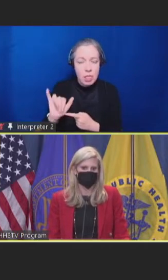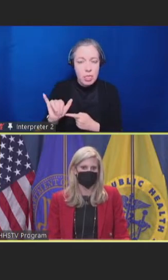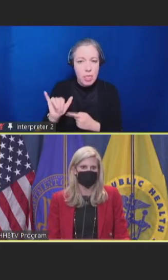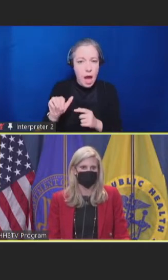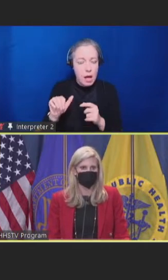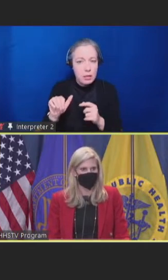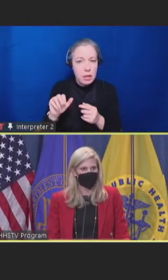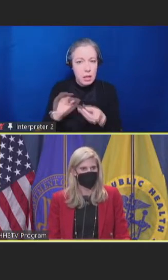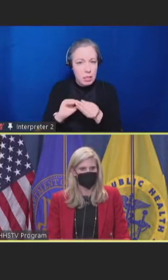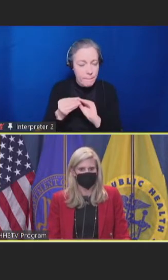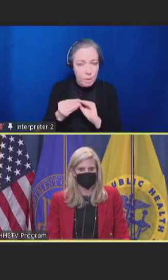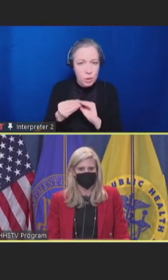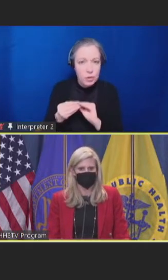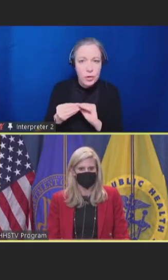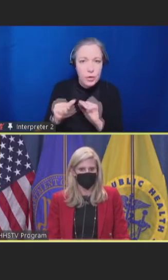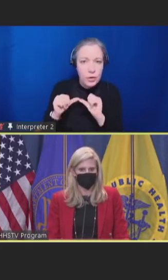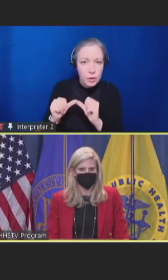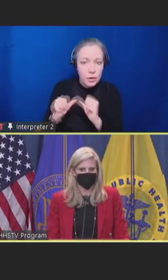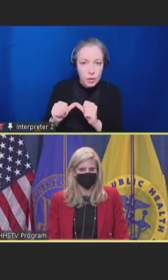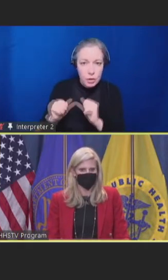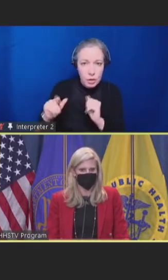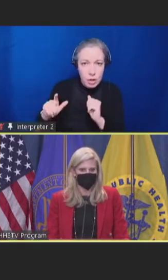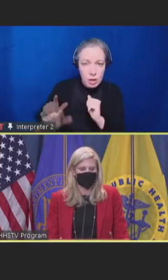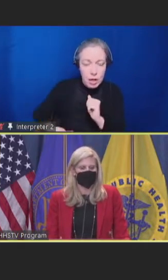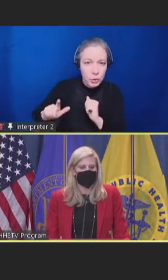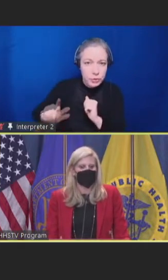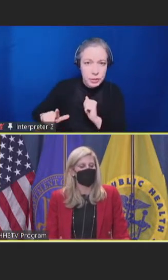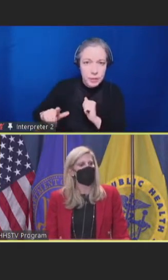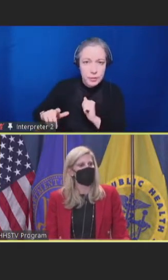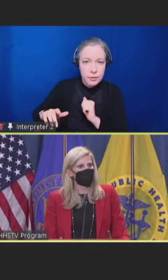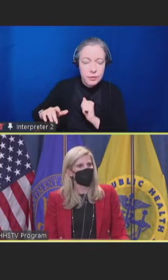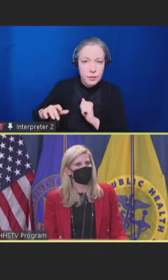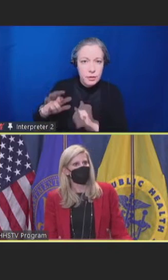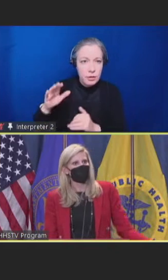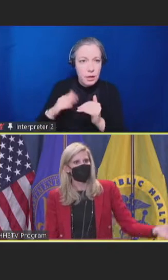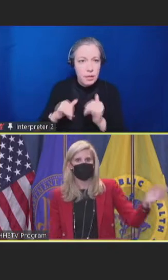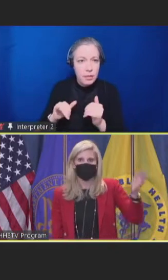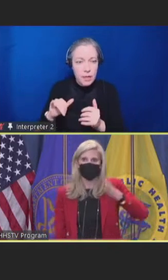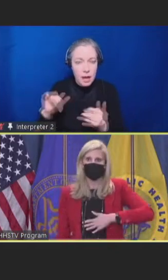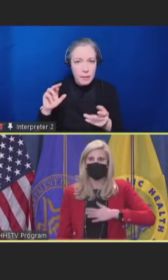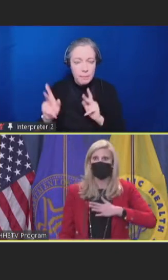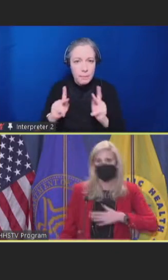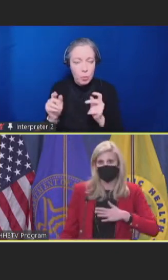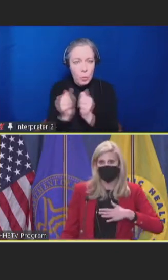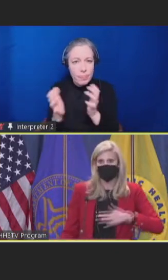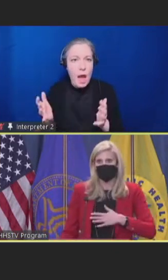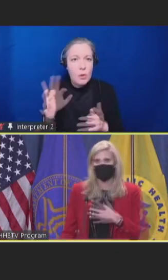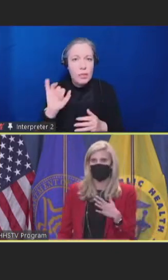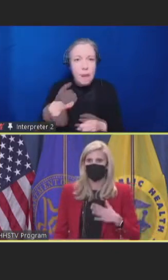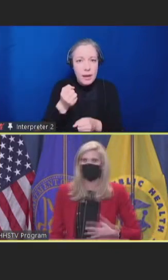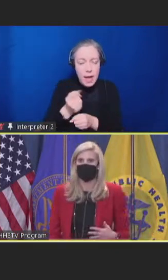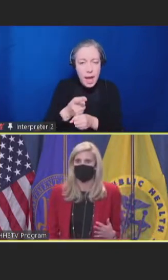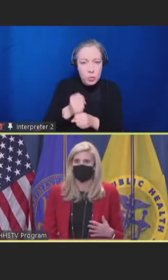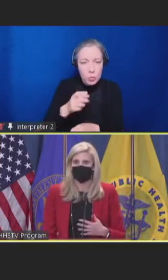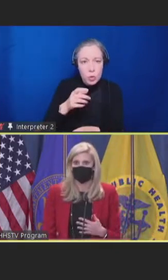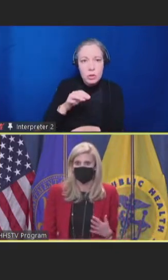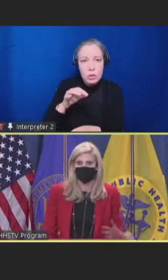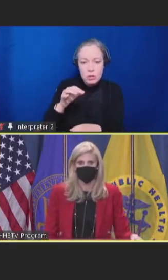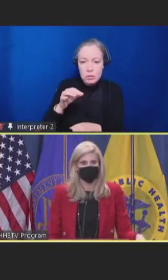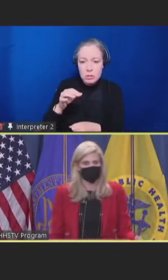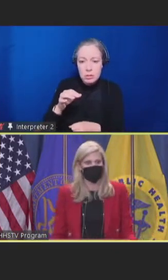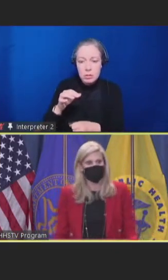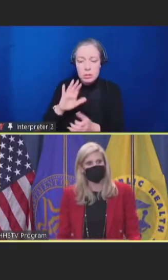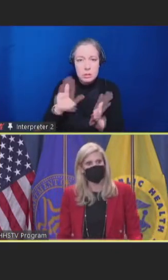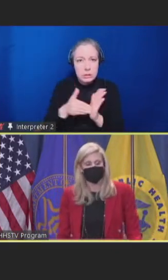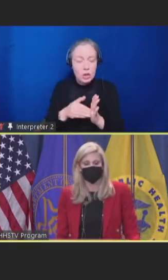with disabilities as compared to those without. Although there was overall a trend for increase in influenza